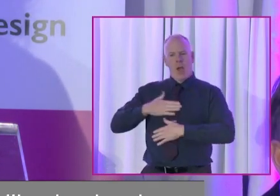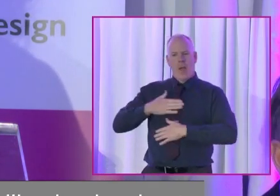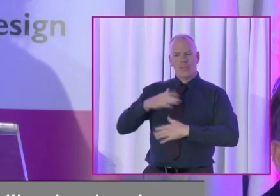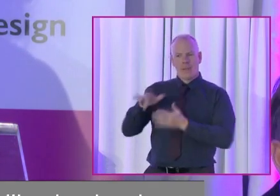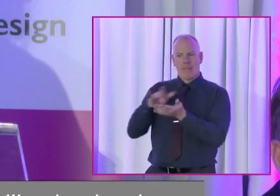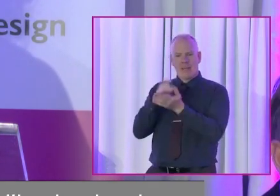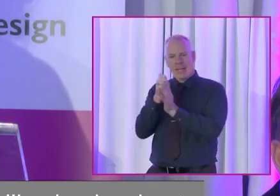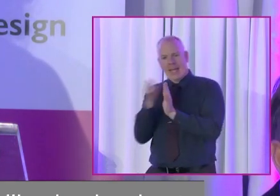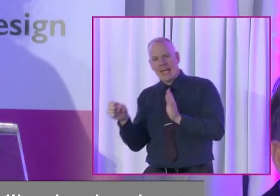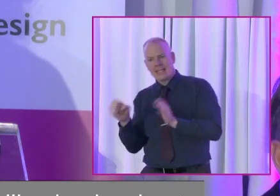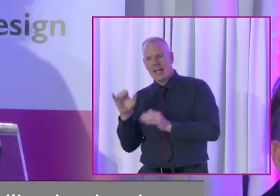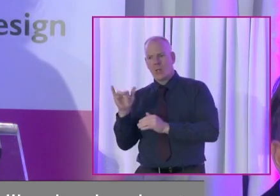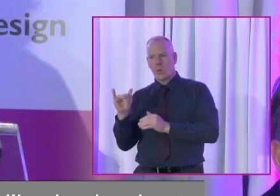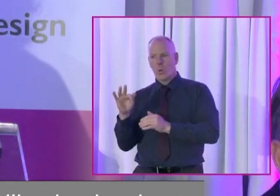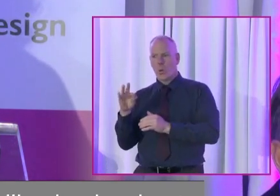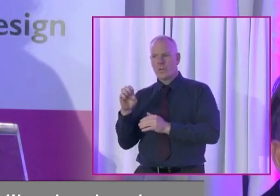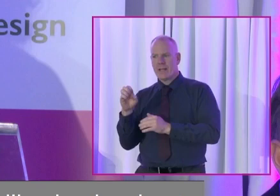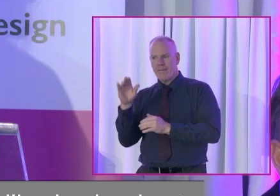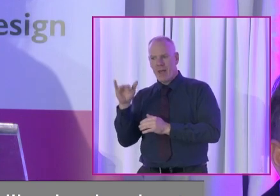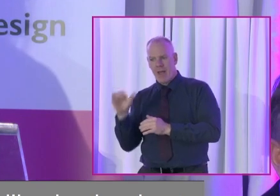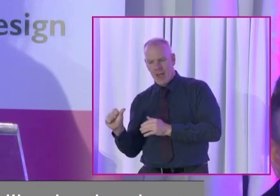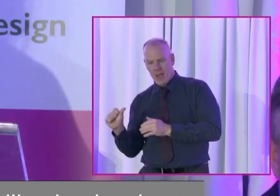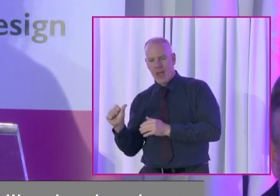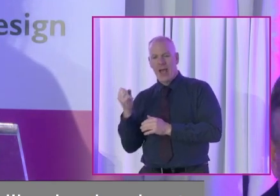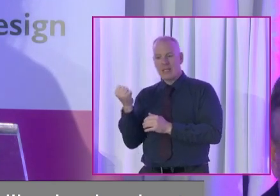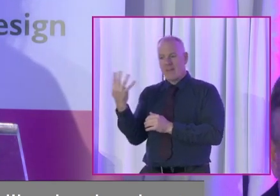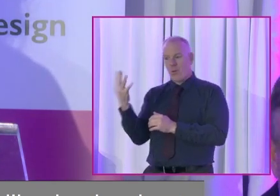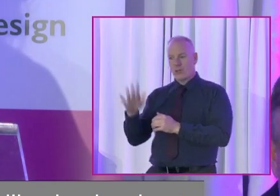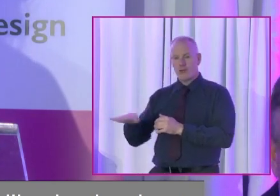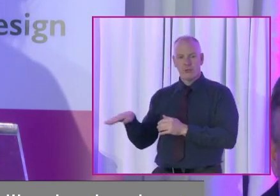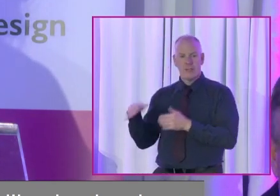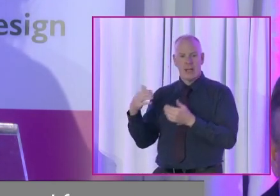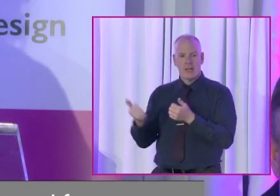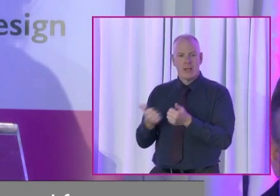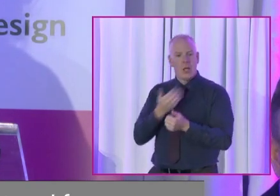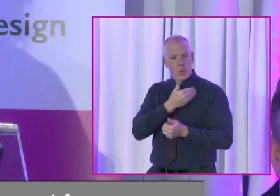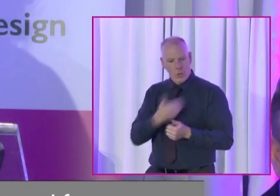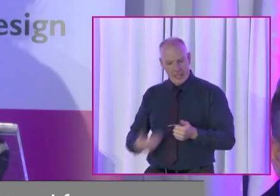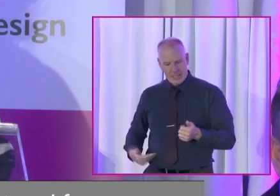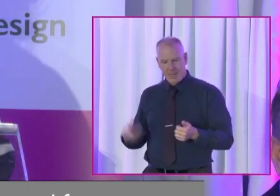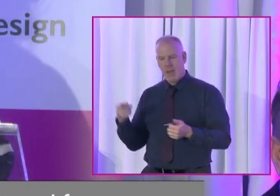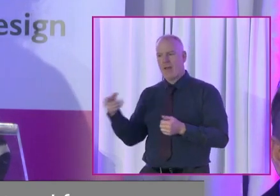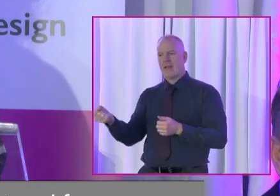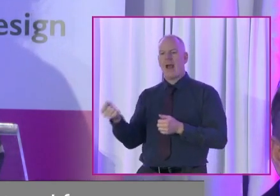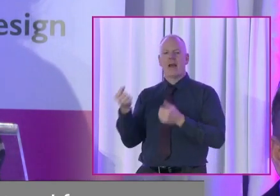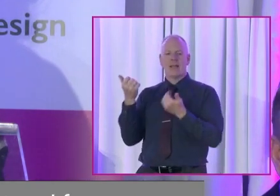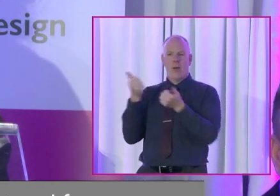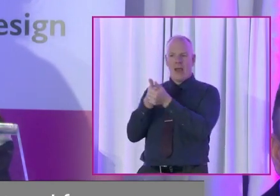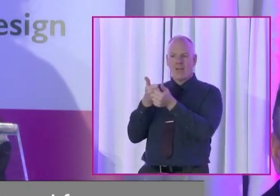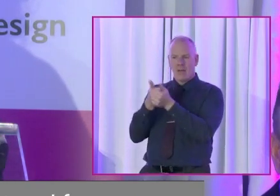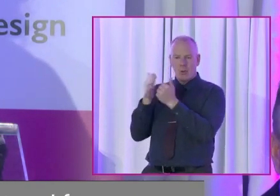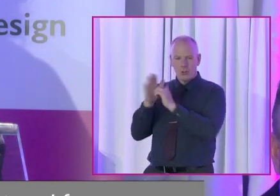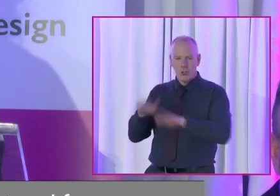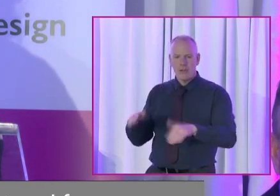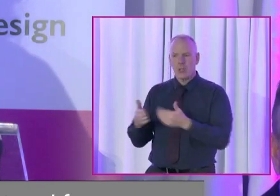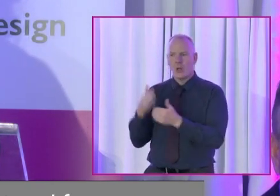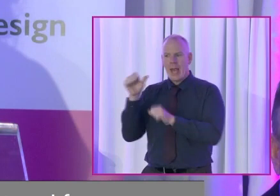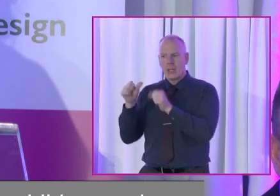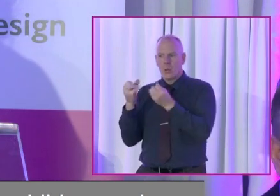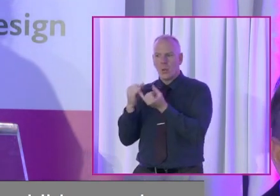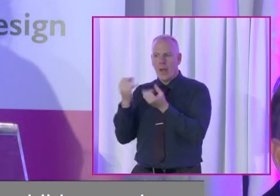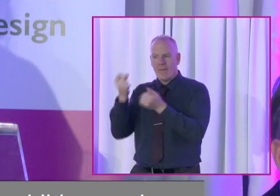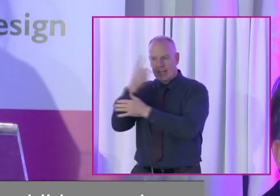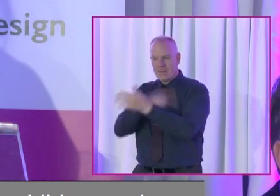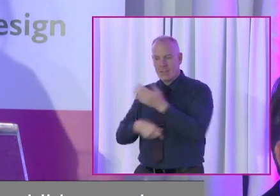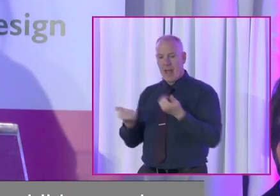and the former Yugoslavia. He has four children and he is an advocate for children and young adults with disabilities. And there are